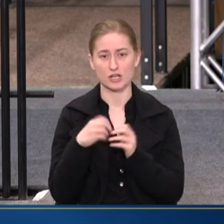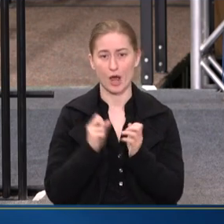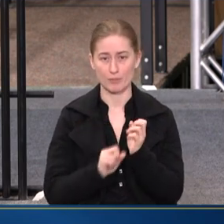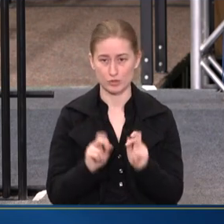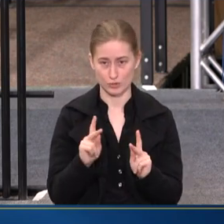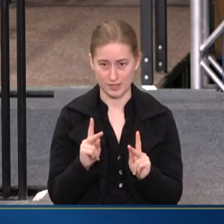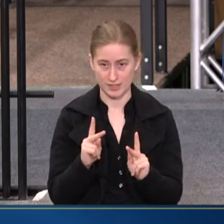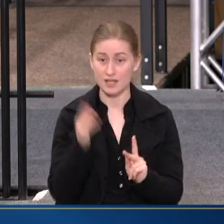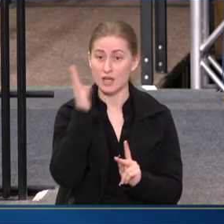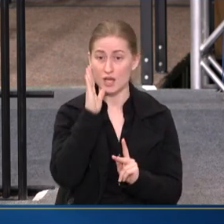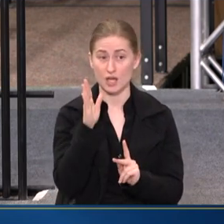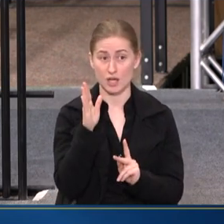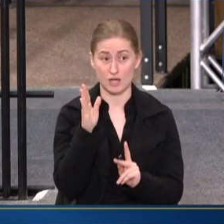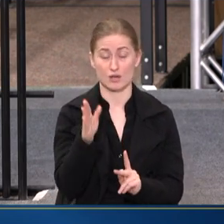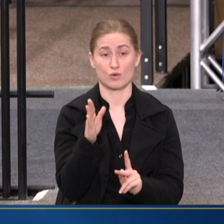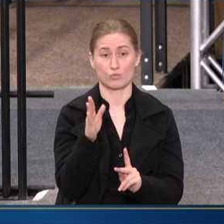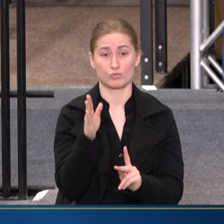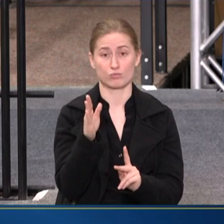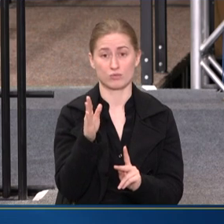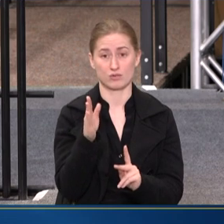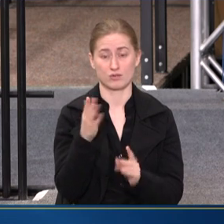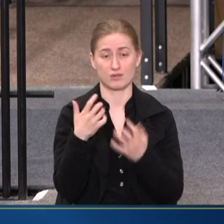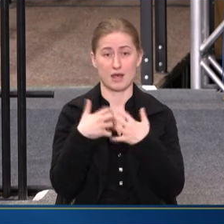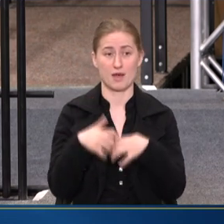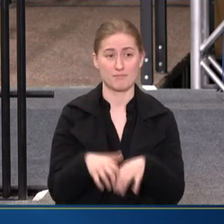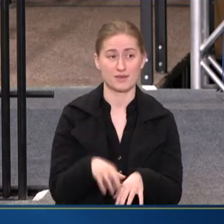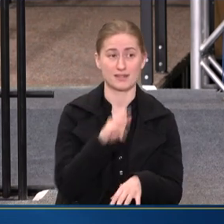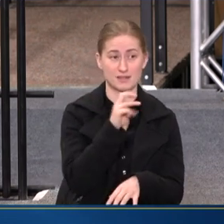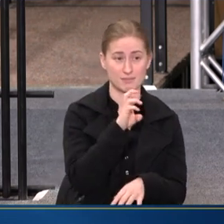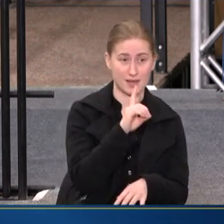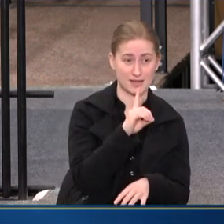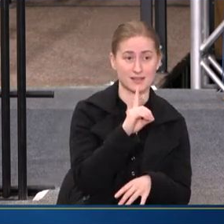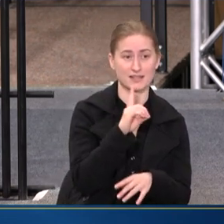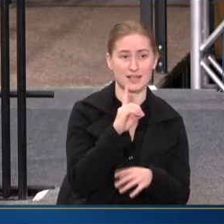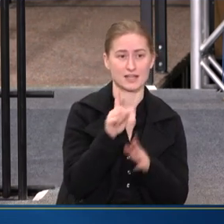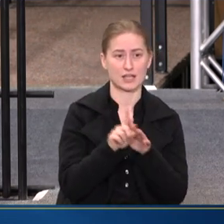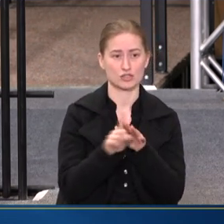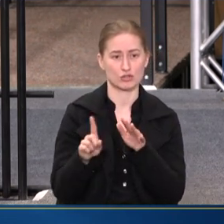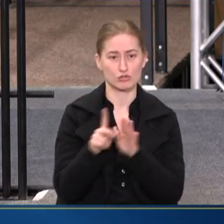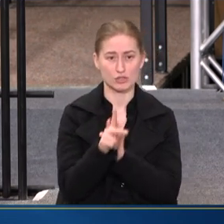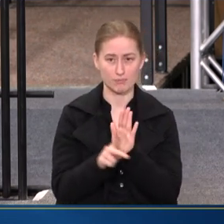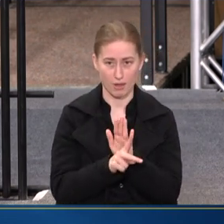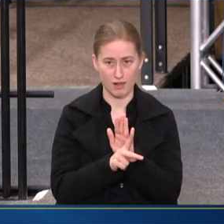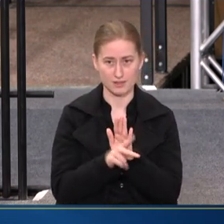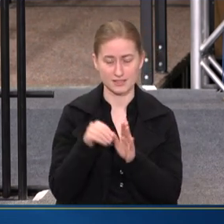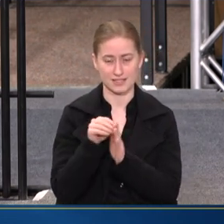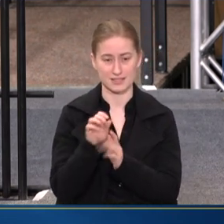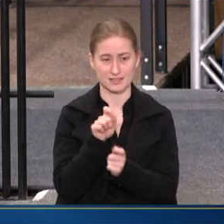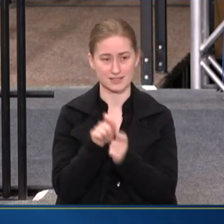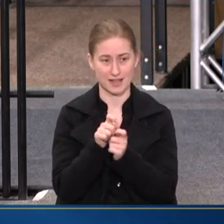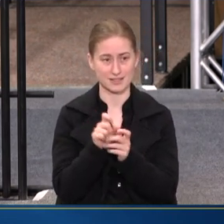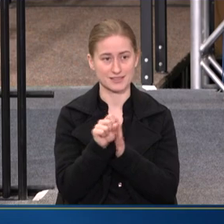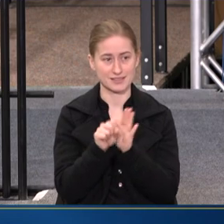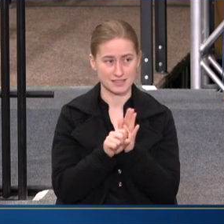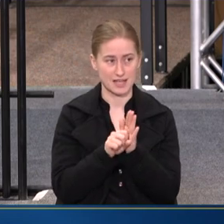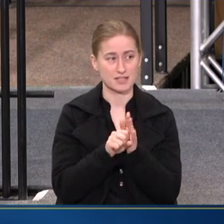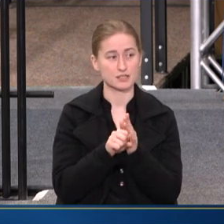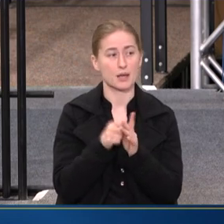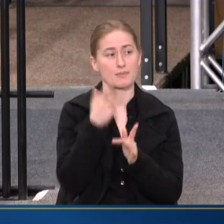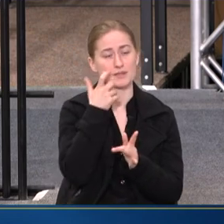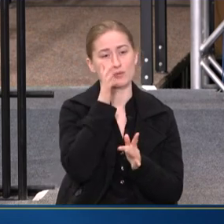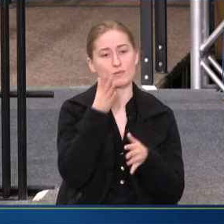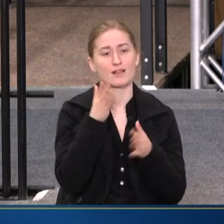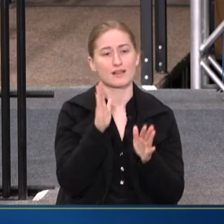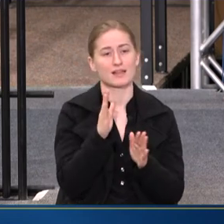which will effectively amend the Medicaid in-med exclusion policy in selected states by allowing